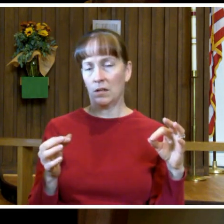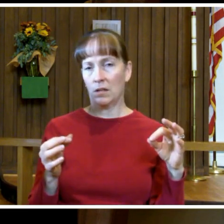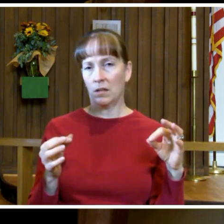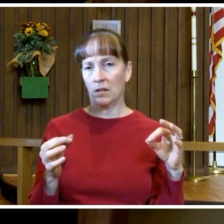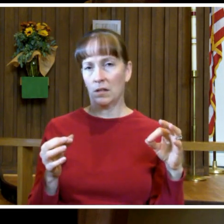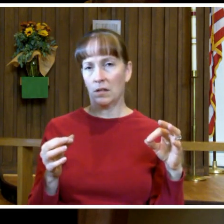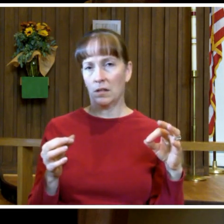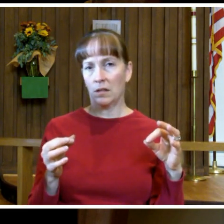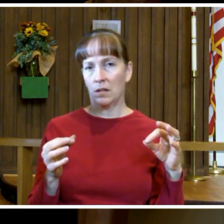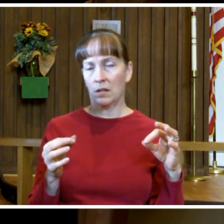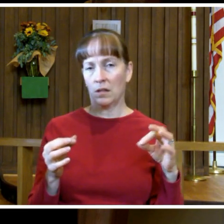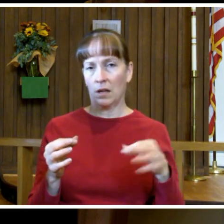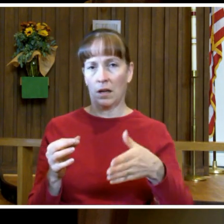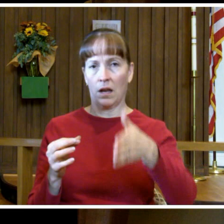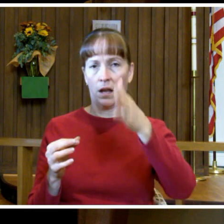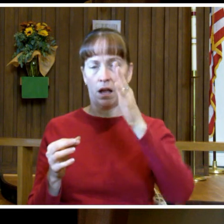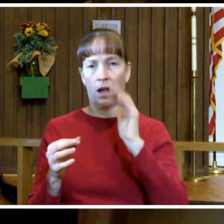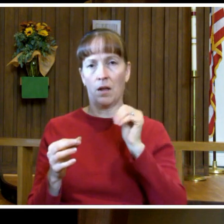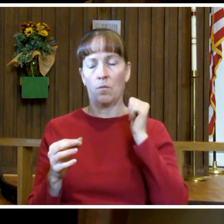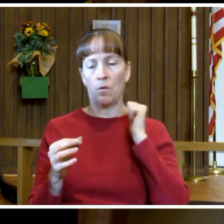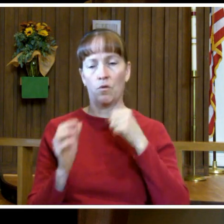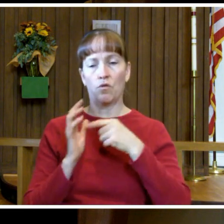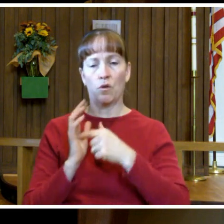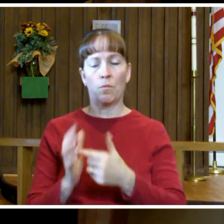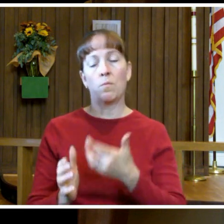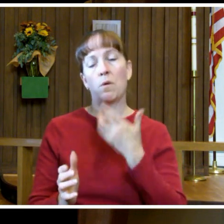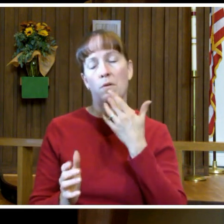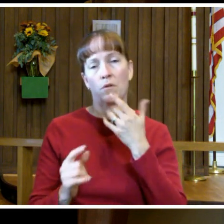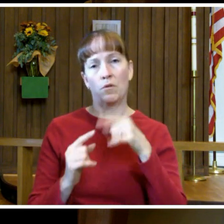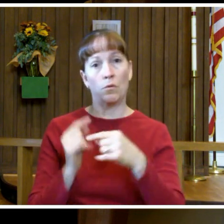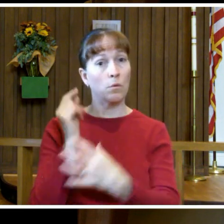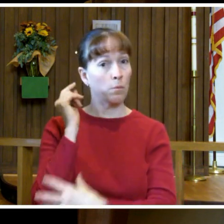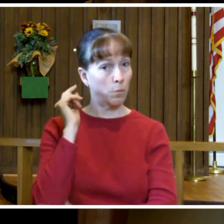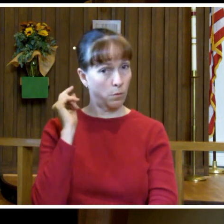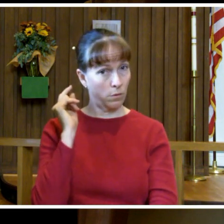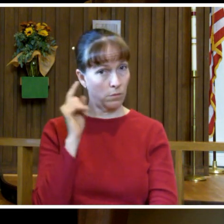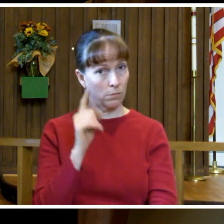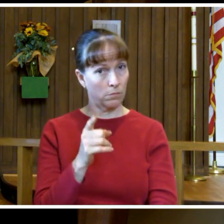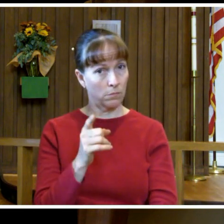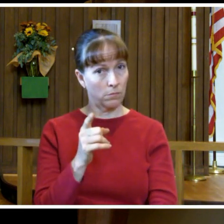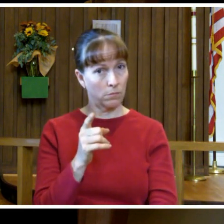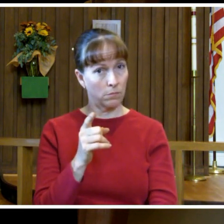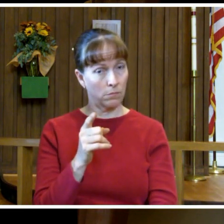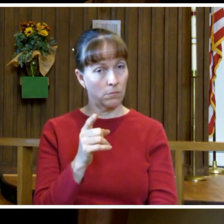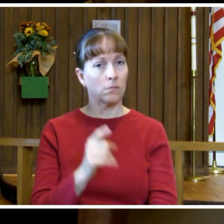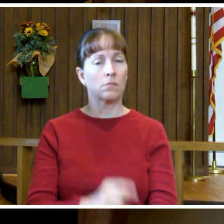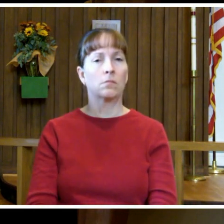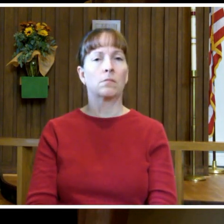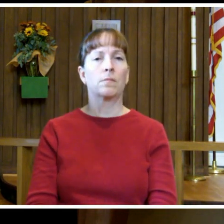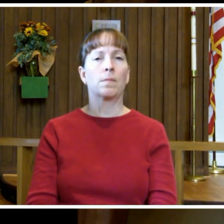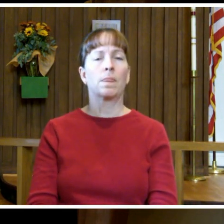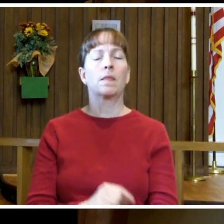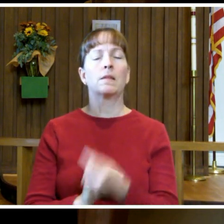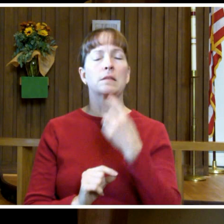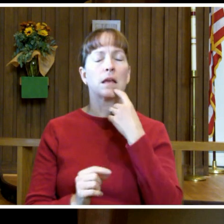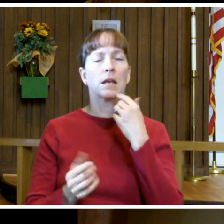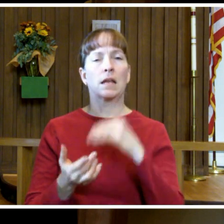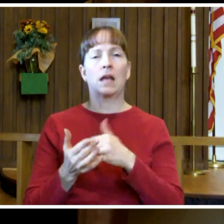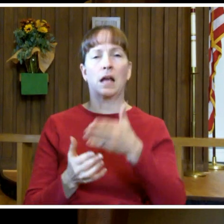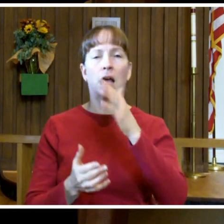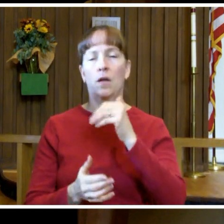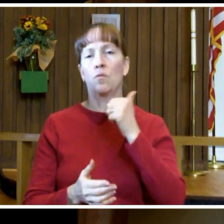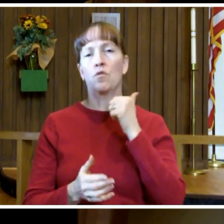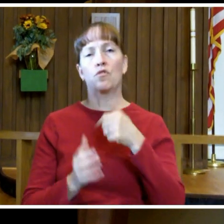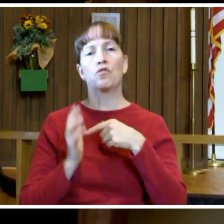God will not show partiality to the poor. Let me repeat that. God